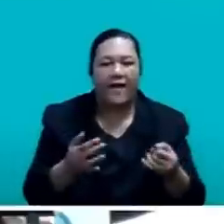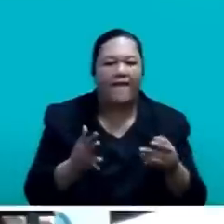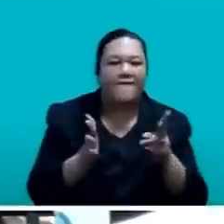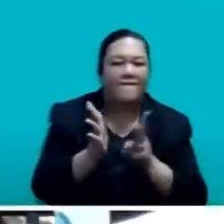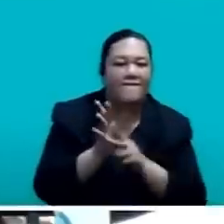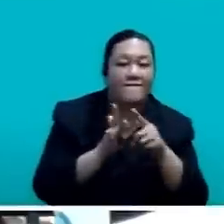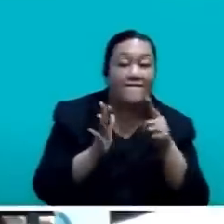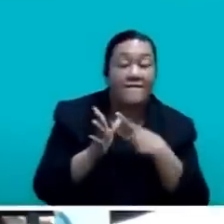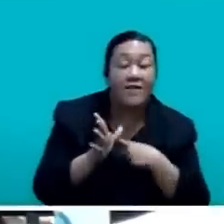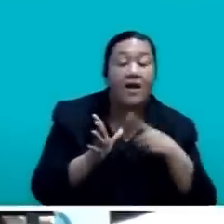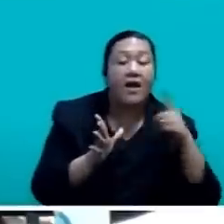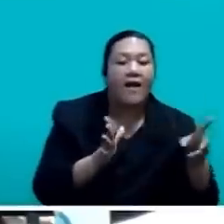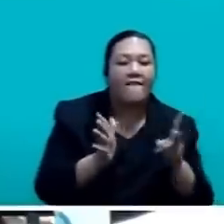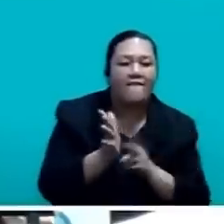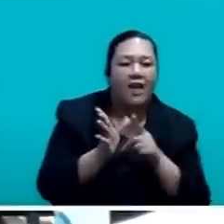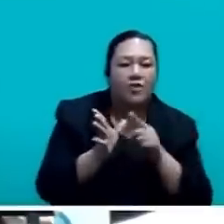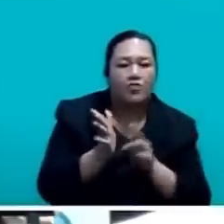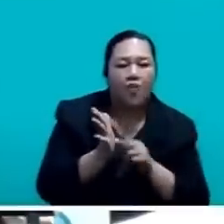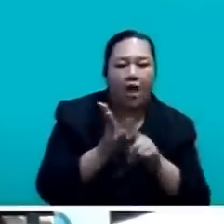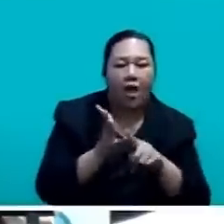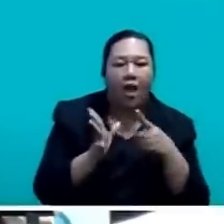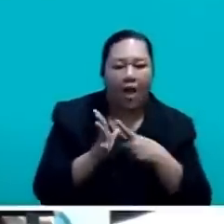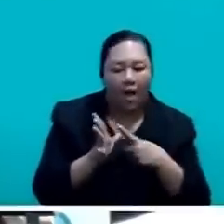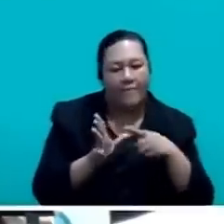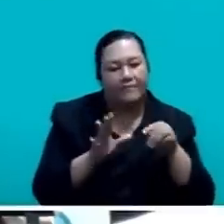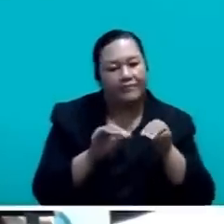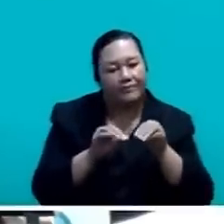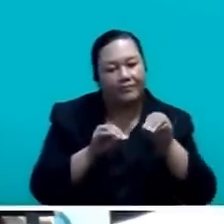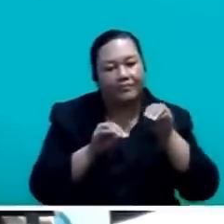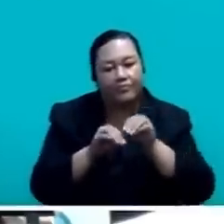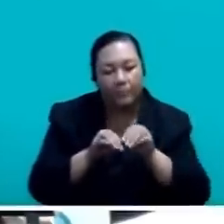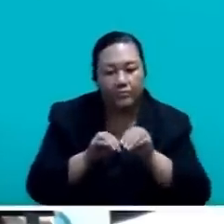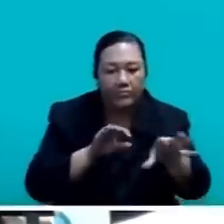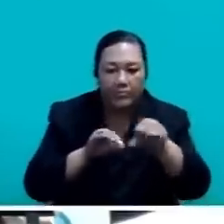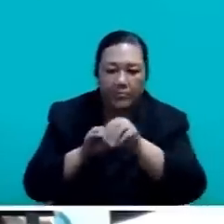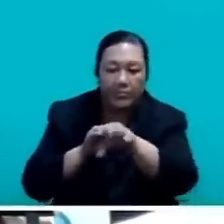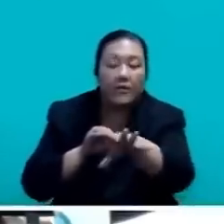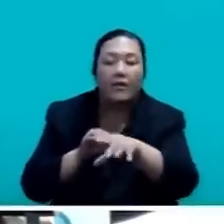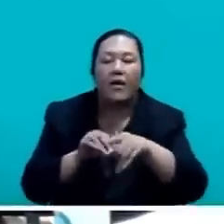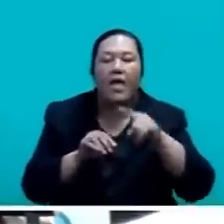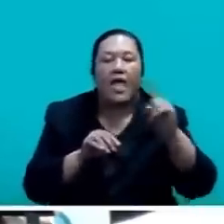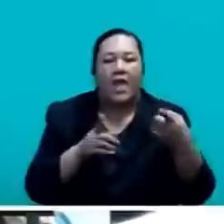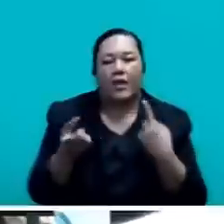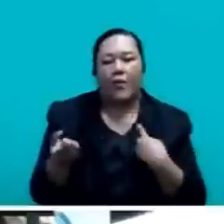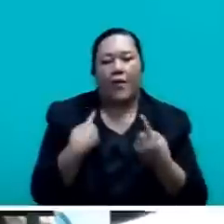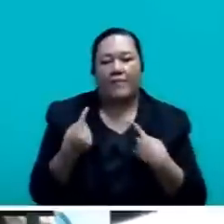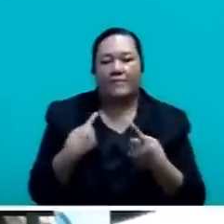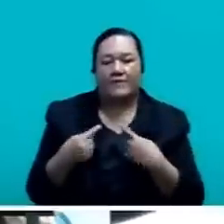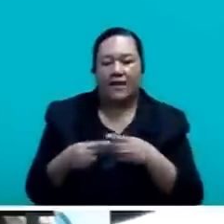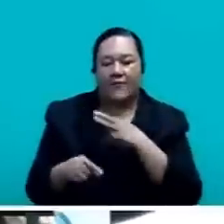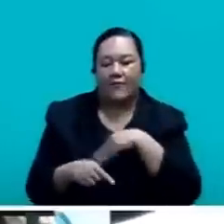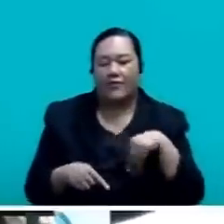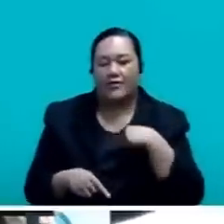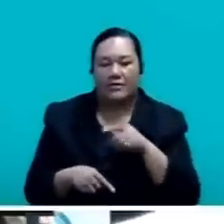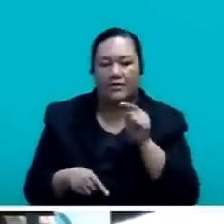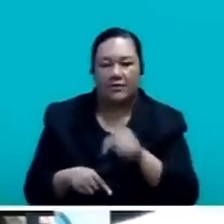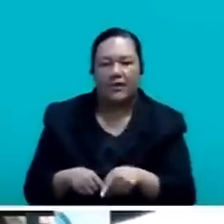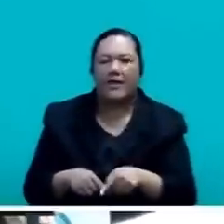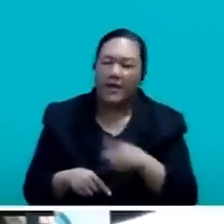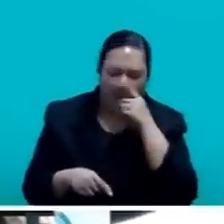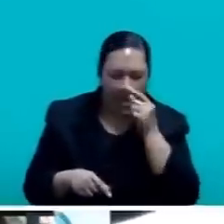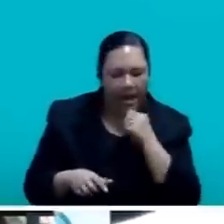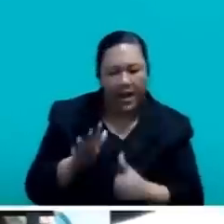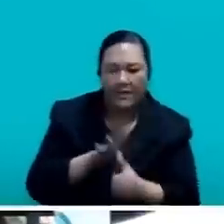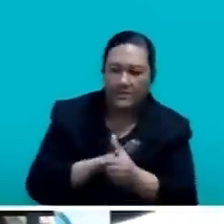platform and scanned plans will be freely available on the Ministry of Lands website. Continuous free